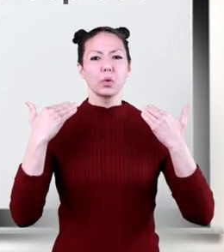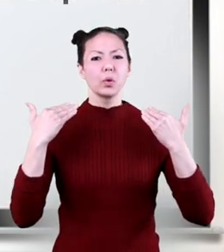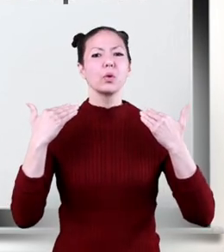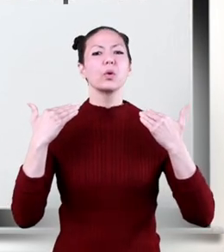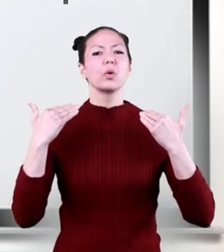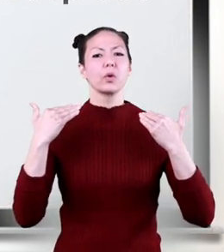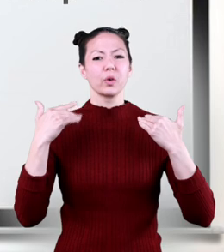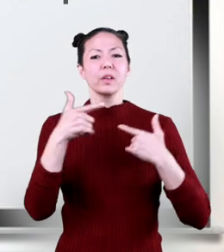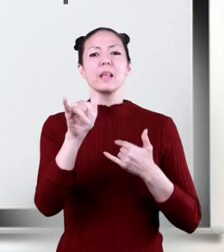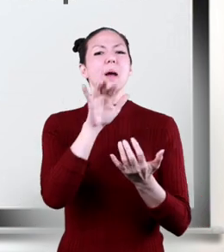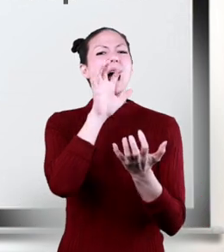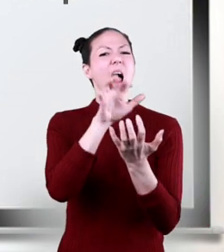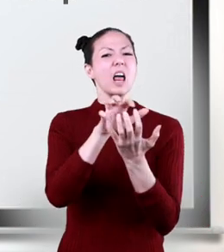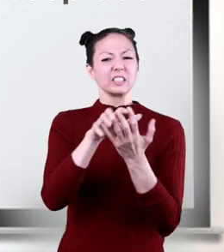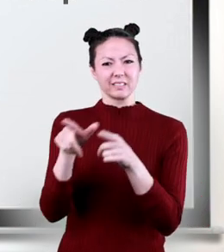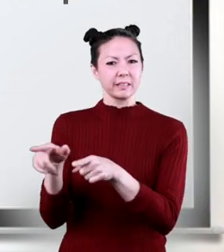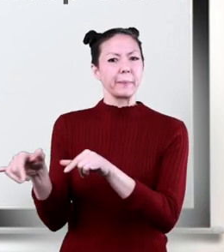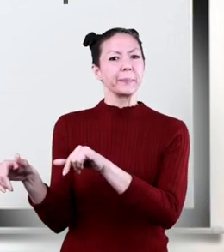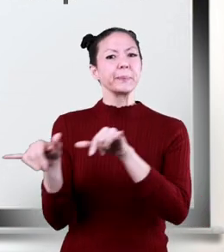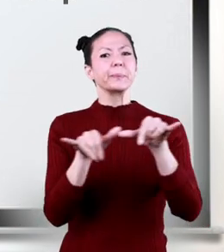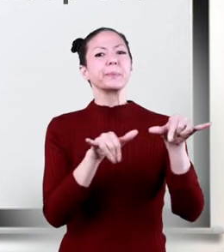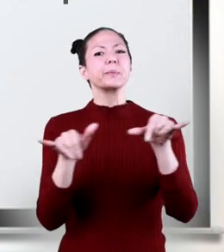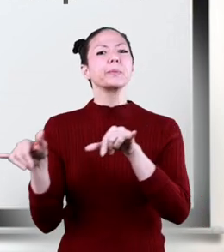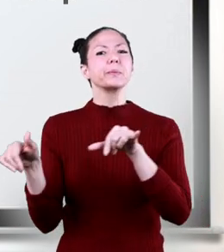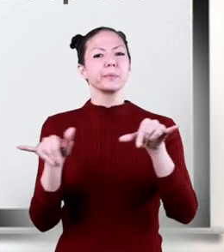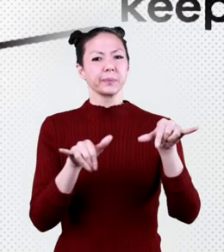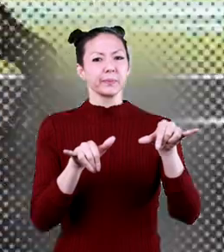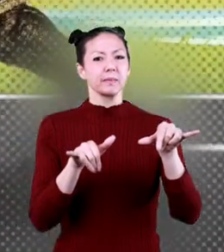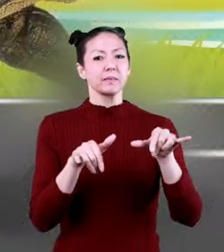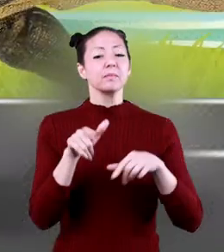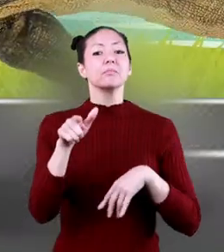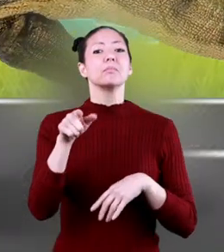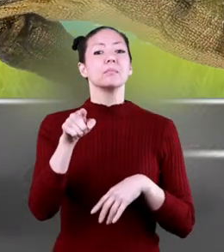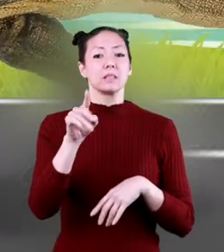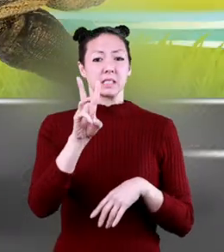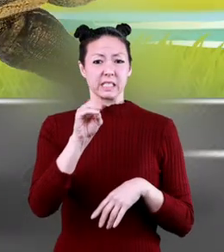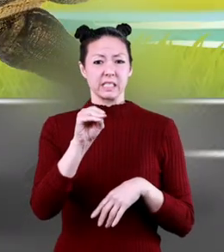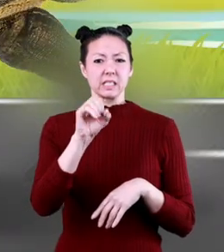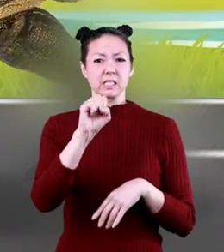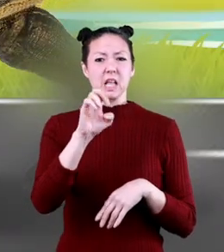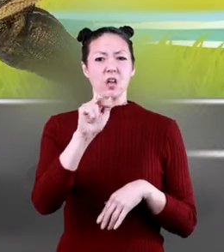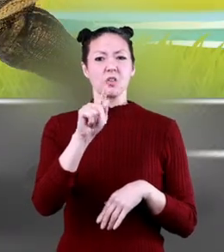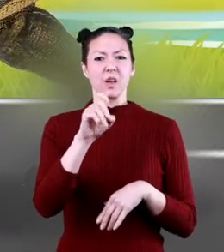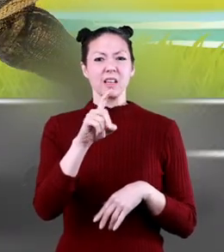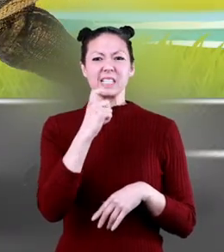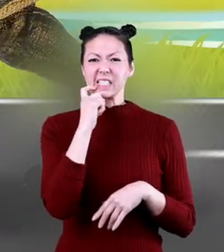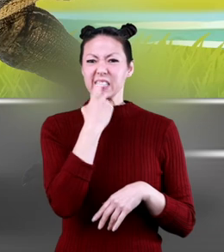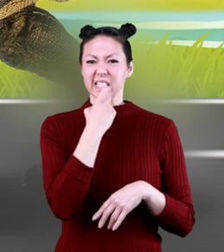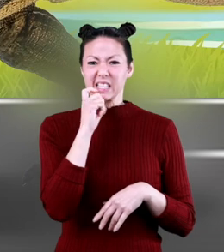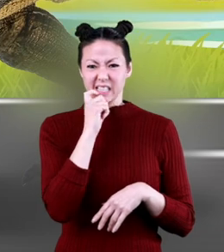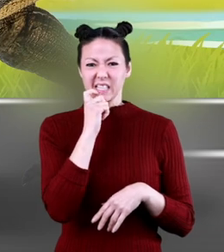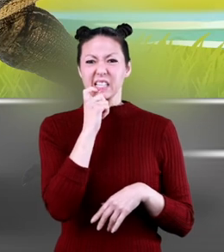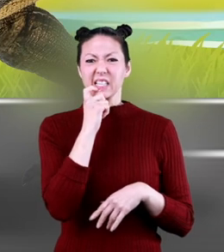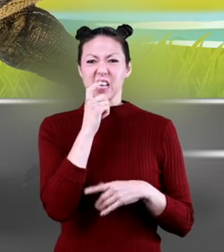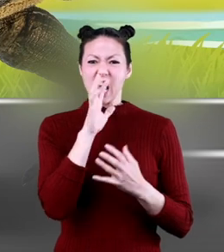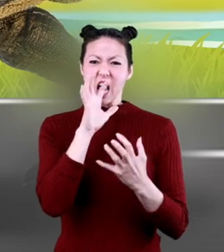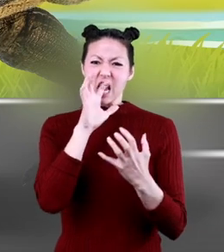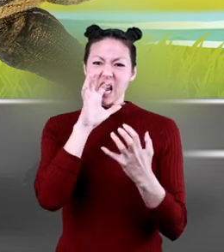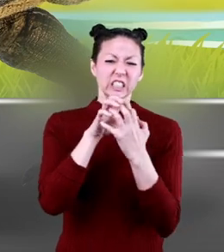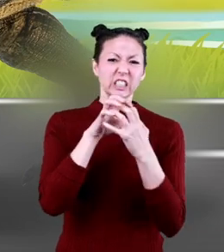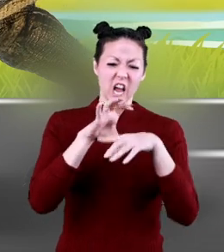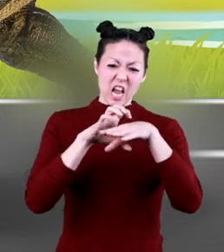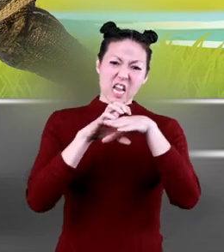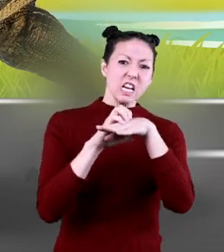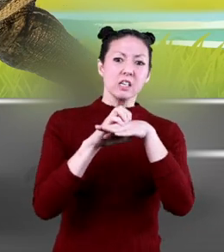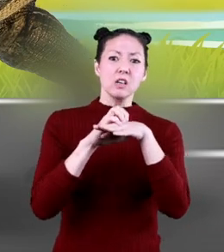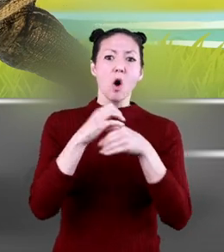similar to the vents that alligators have today. Add in 60 serrated foot-long teeth and jaws powerful